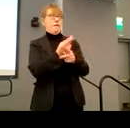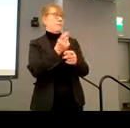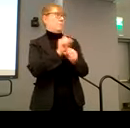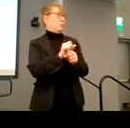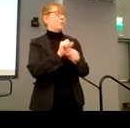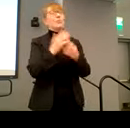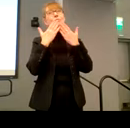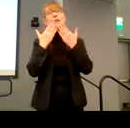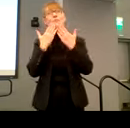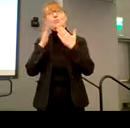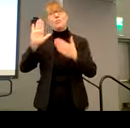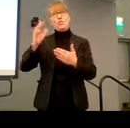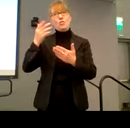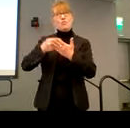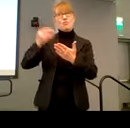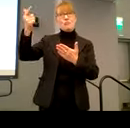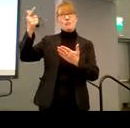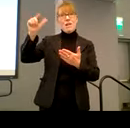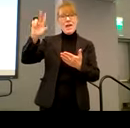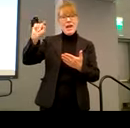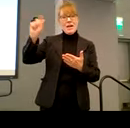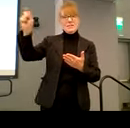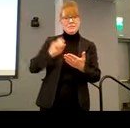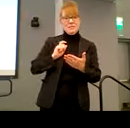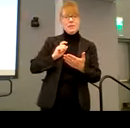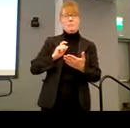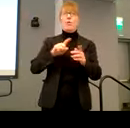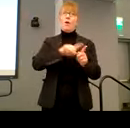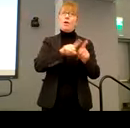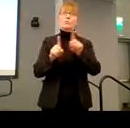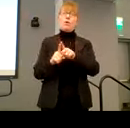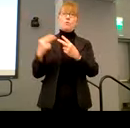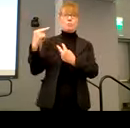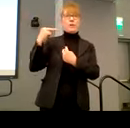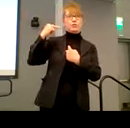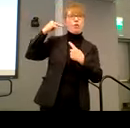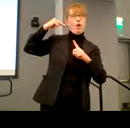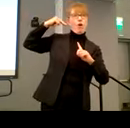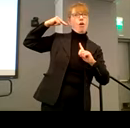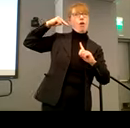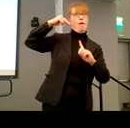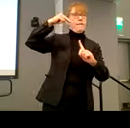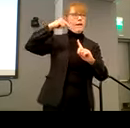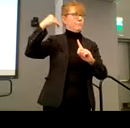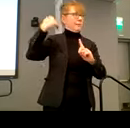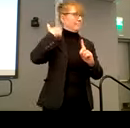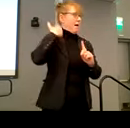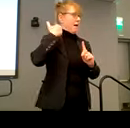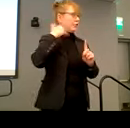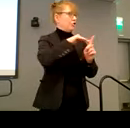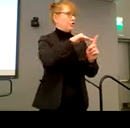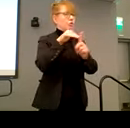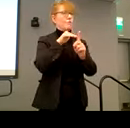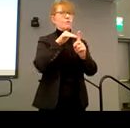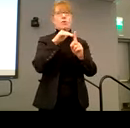of course, but also for keeping the pressure on and for keeping a reminder for, uh, cabinet officers,